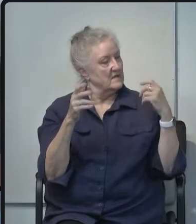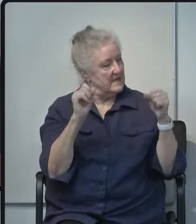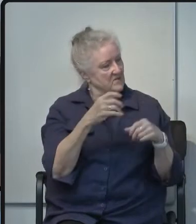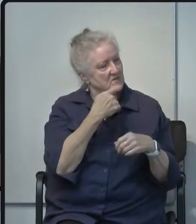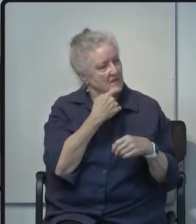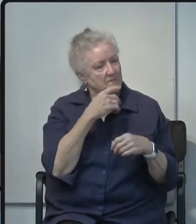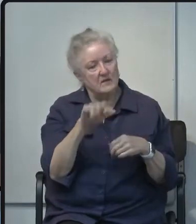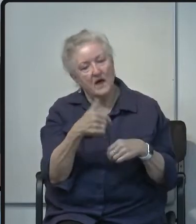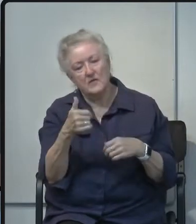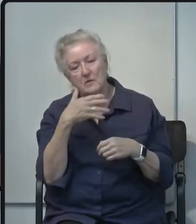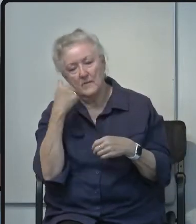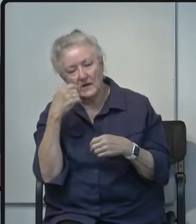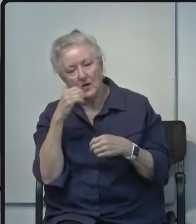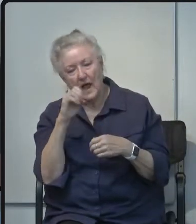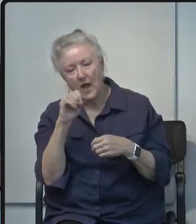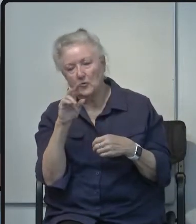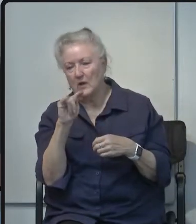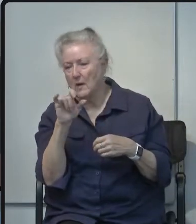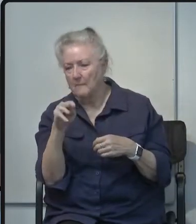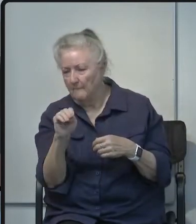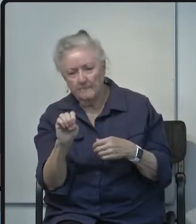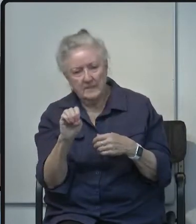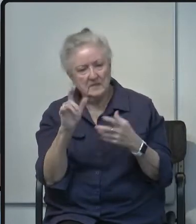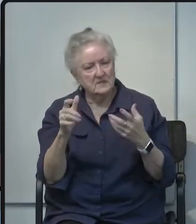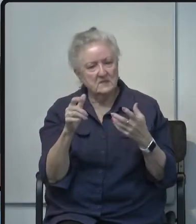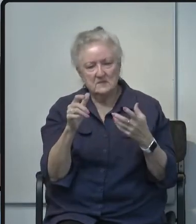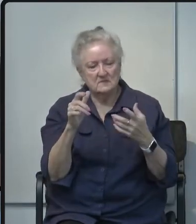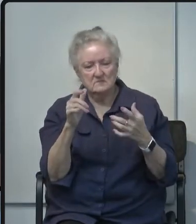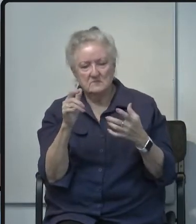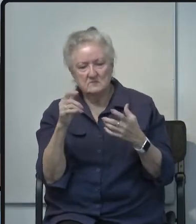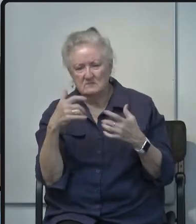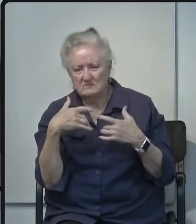any advice for them like someone in that age group with an underlying condition